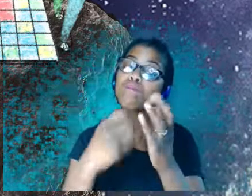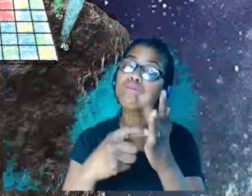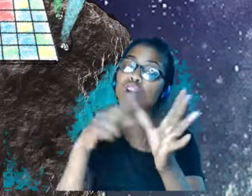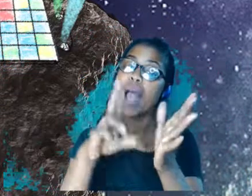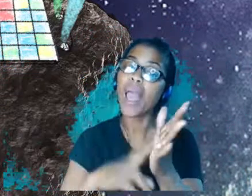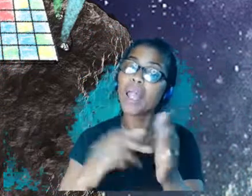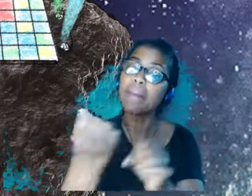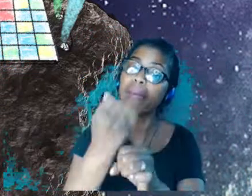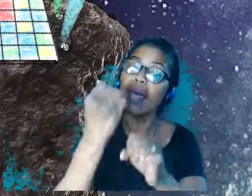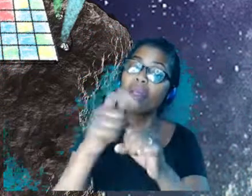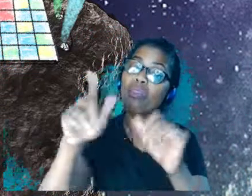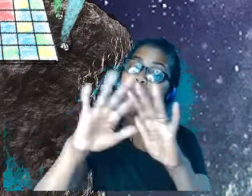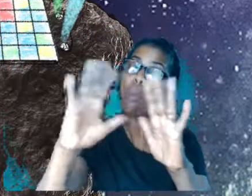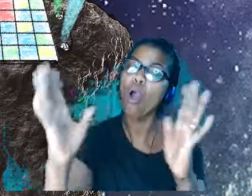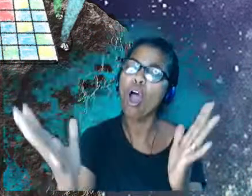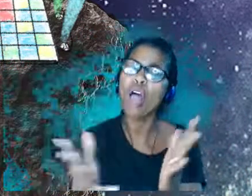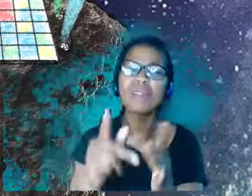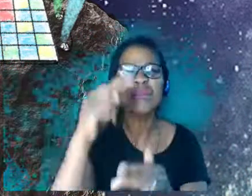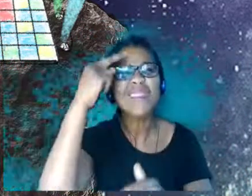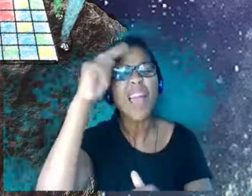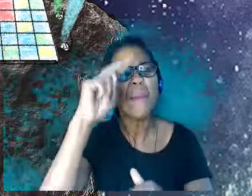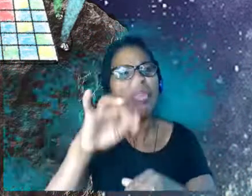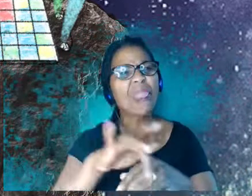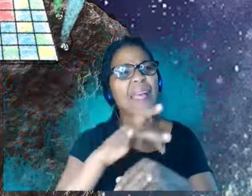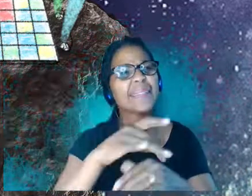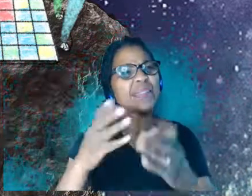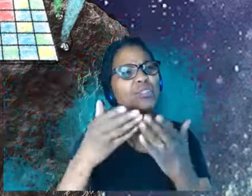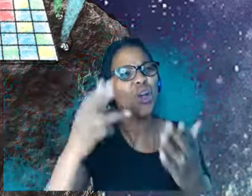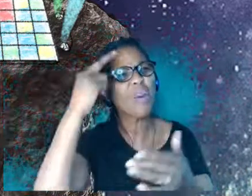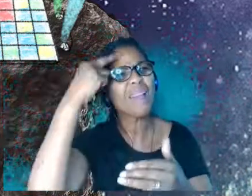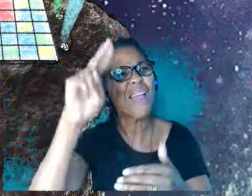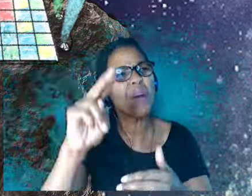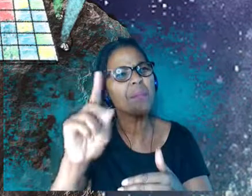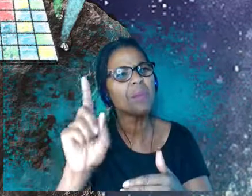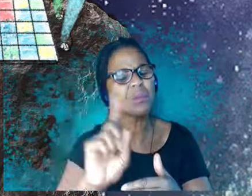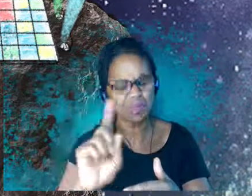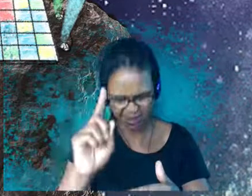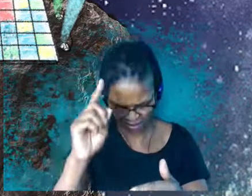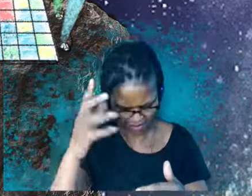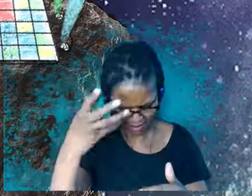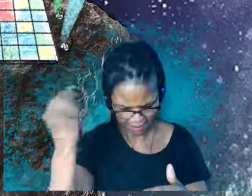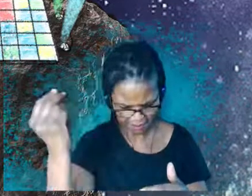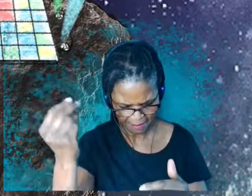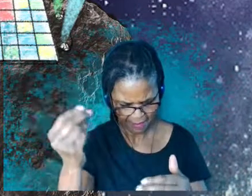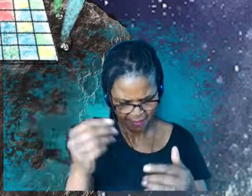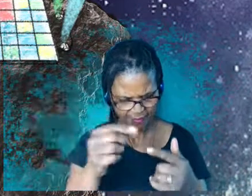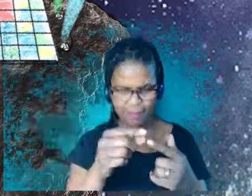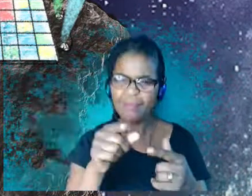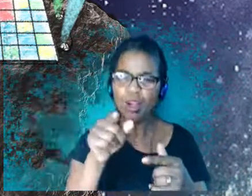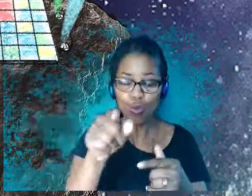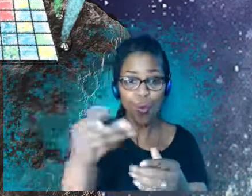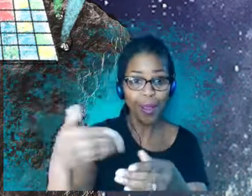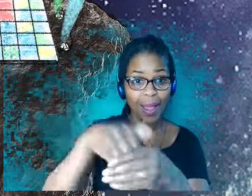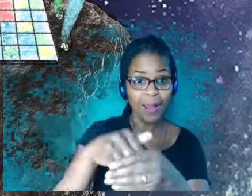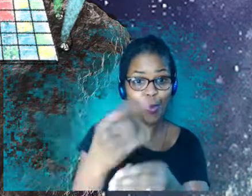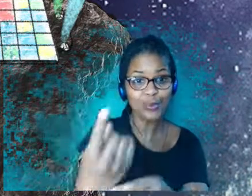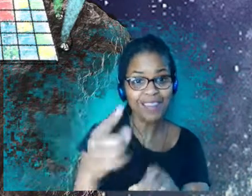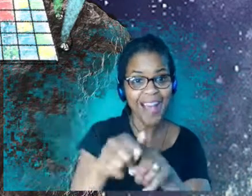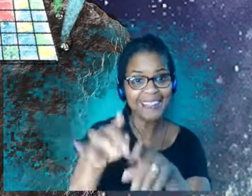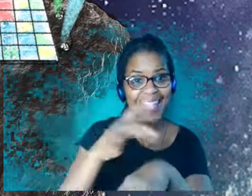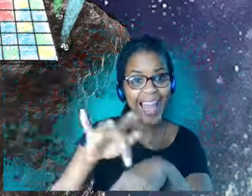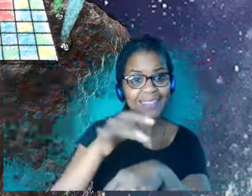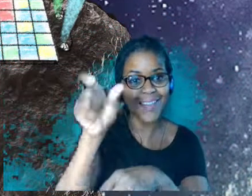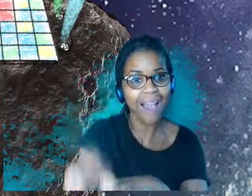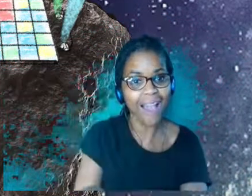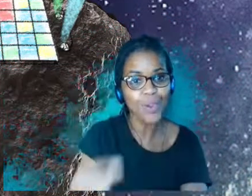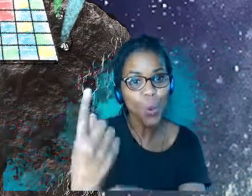the other theatre show. Can you support me? Oh, is it? Is it? The one that you were in as an actor. Oh, it was.